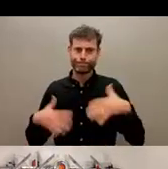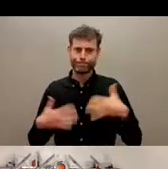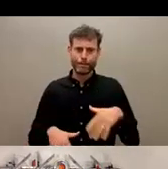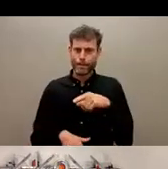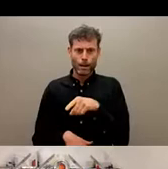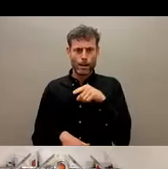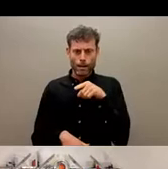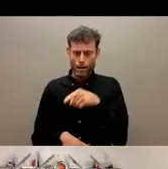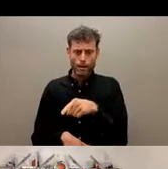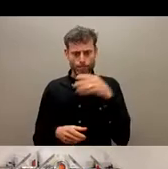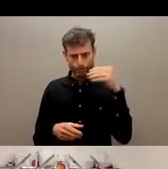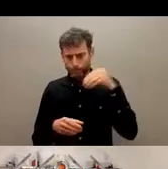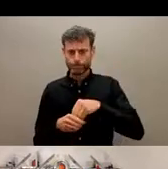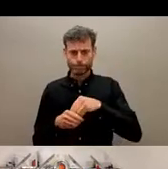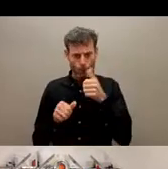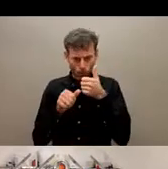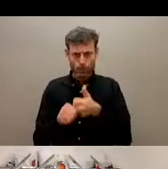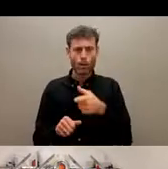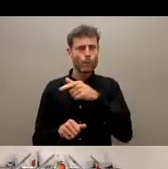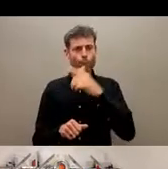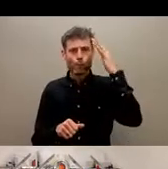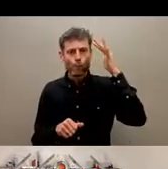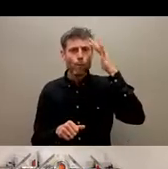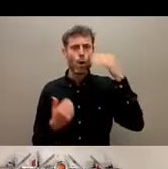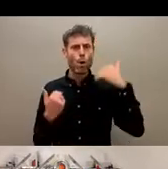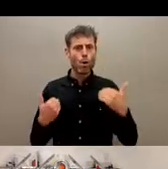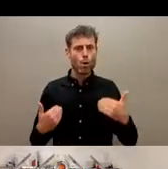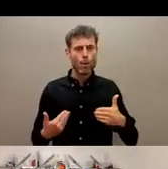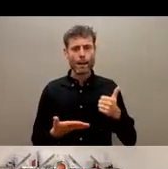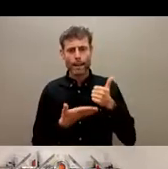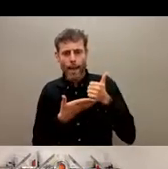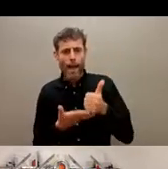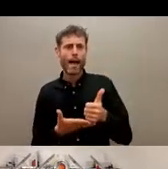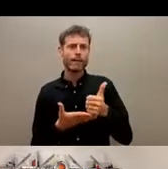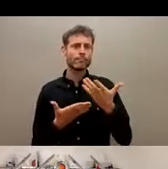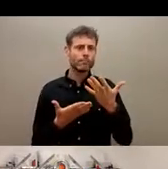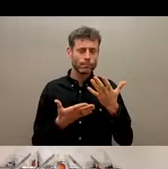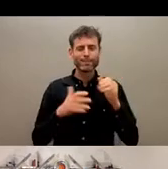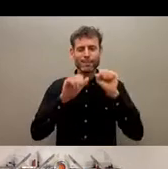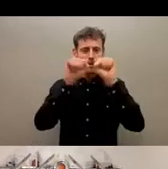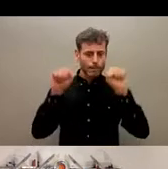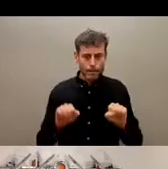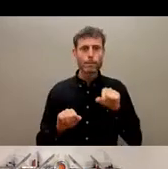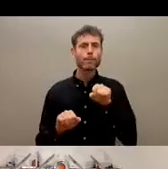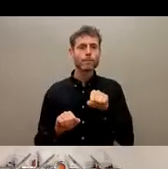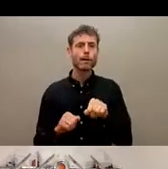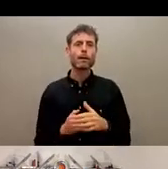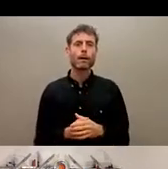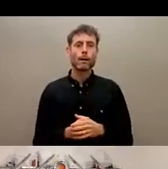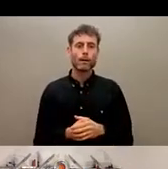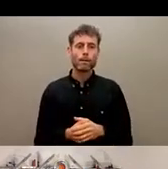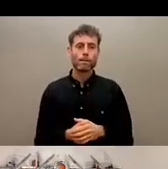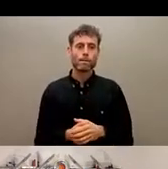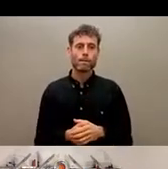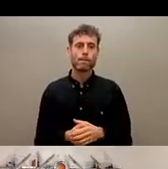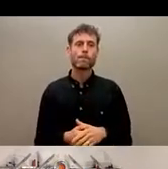aid and development assistance. The same the CHS Alliance process encourages ensures that people and communities vulnerable to risk